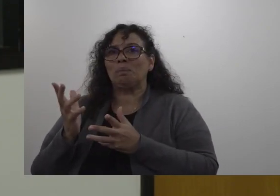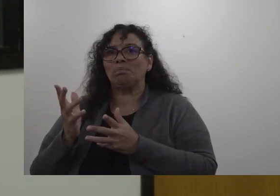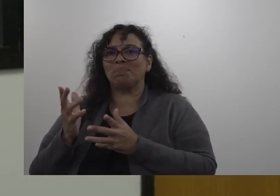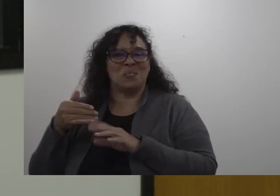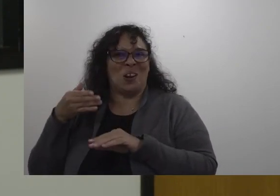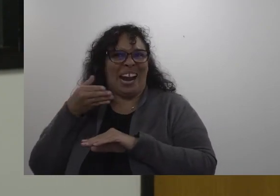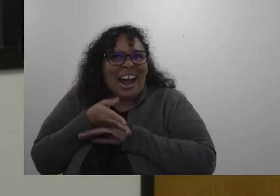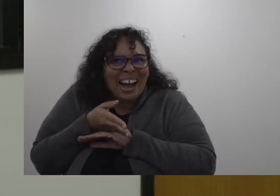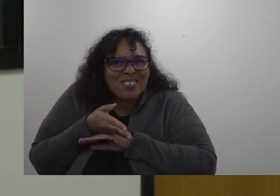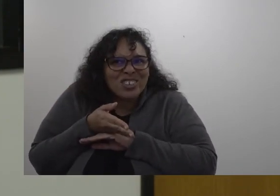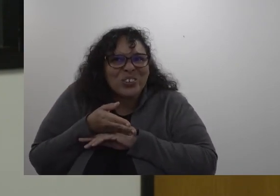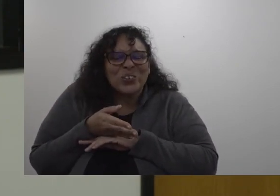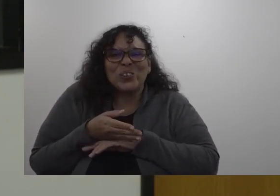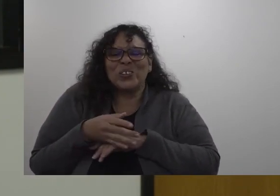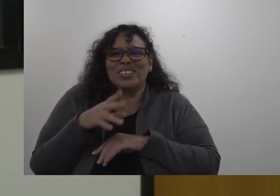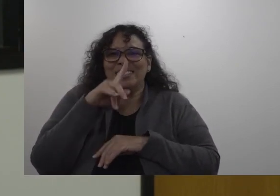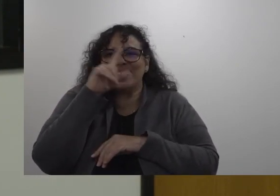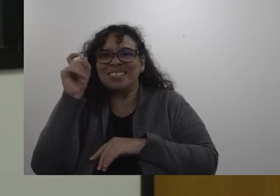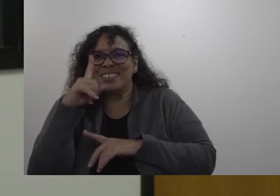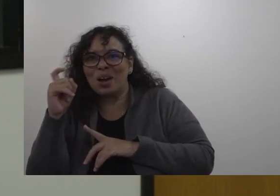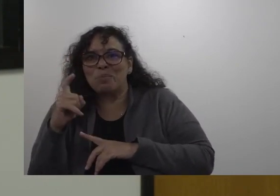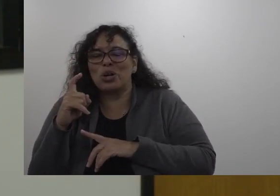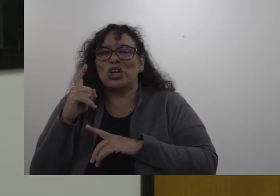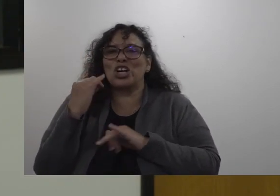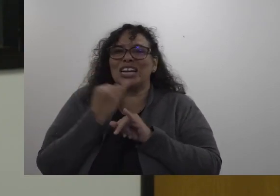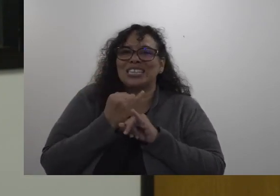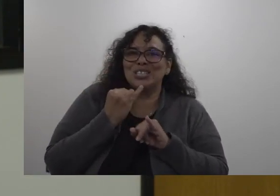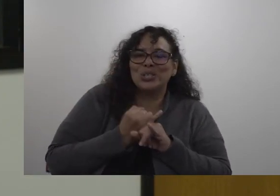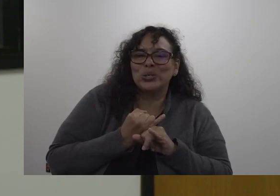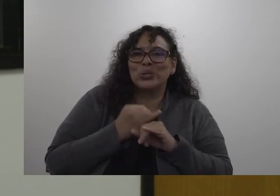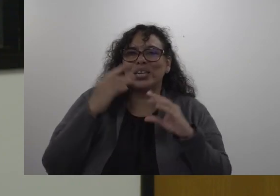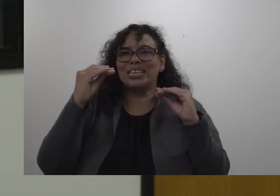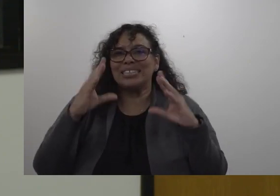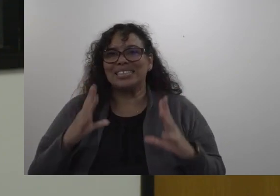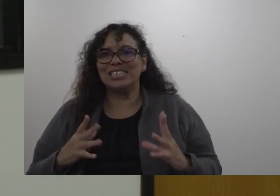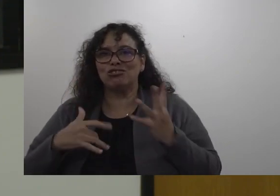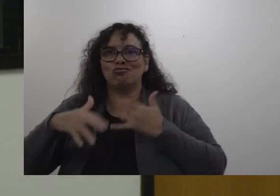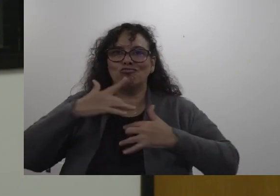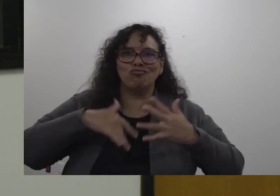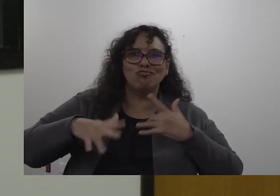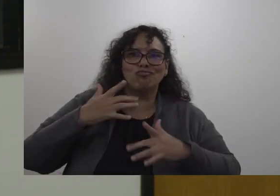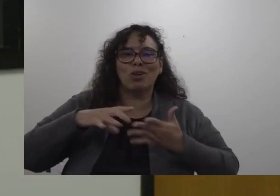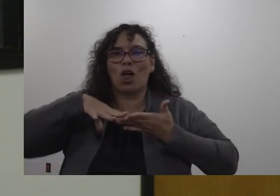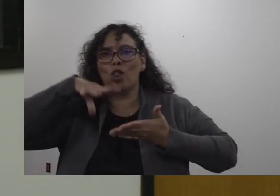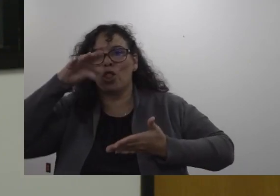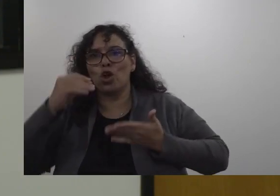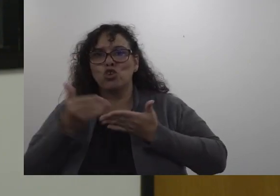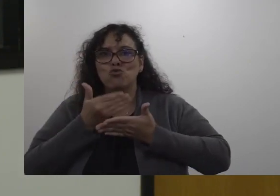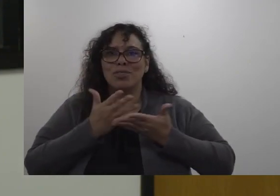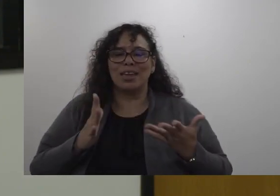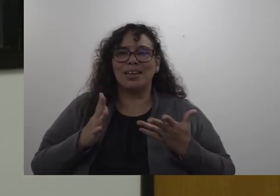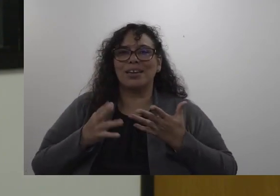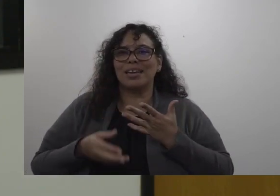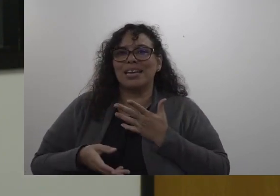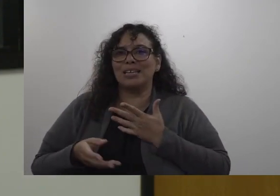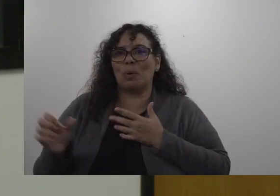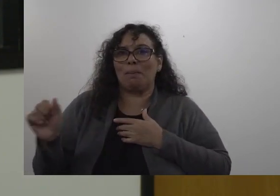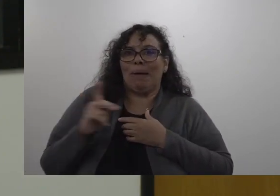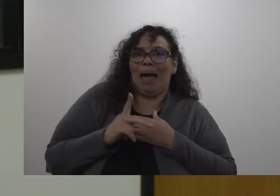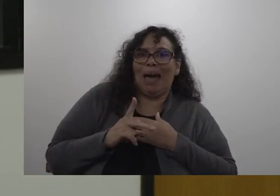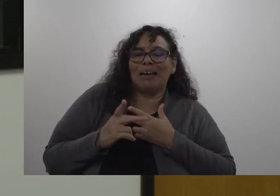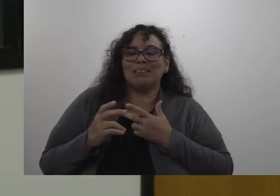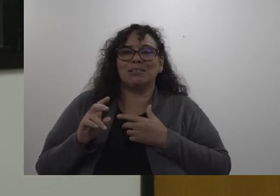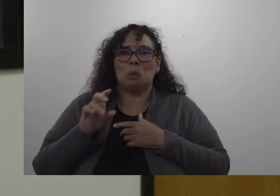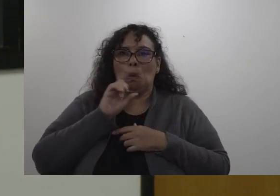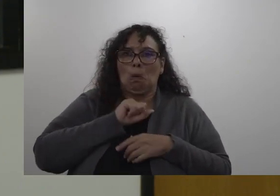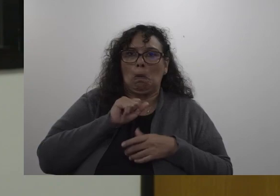where teachers interacted with one another learned new things revisited things that they knew before and really pushed